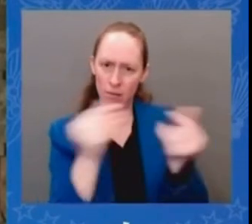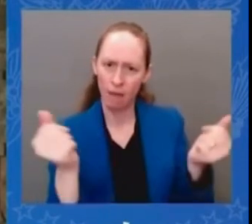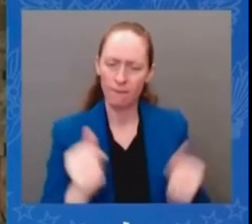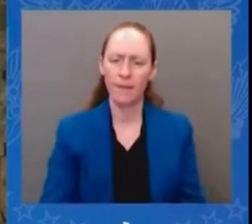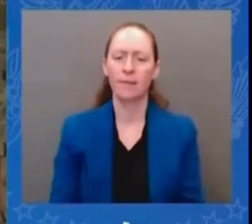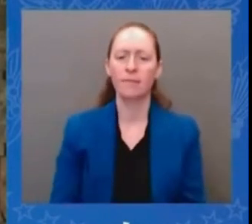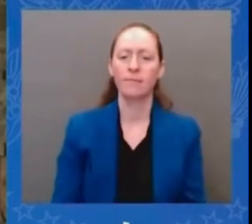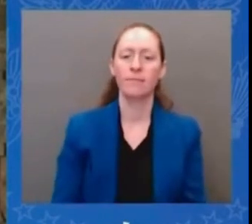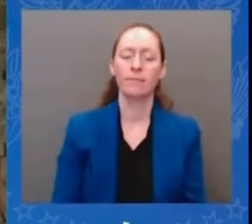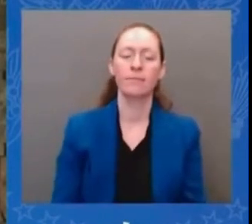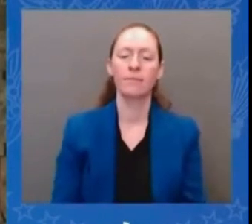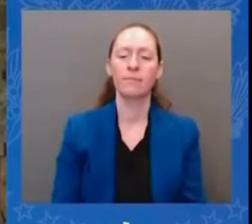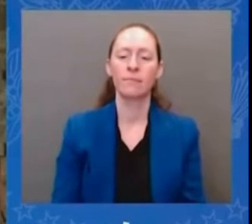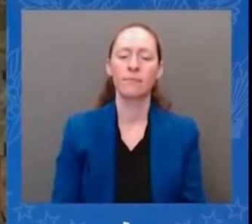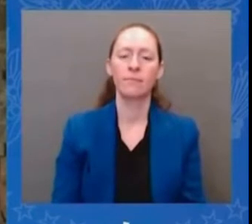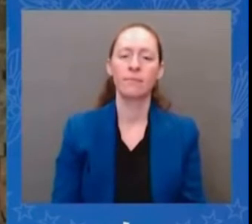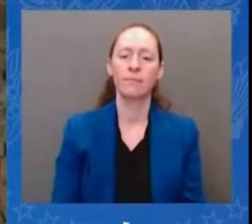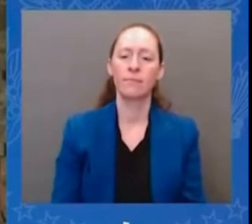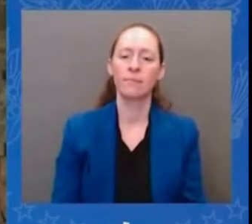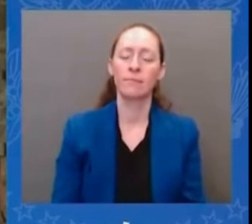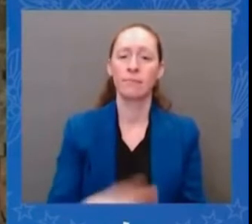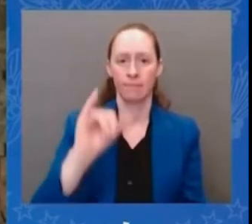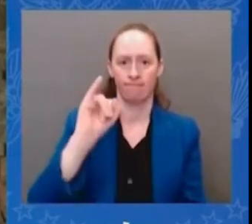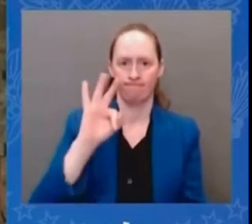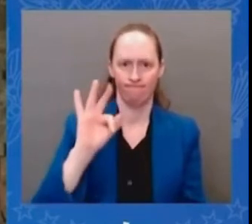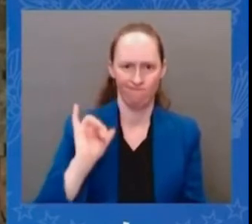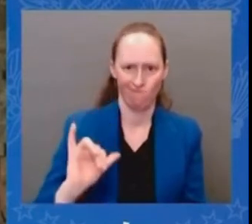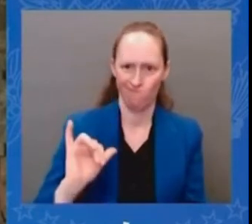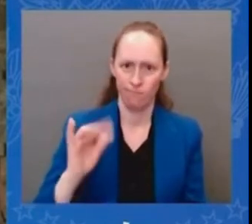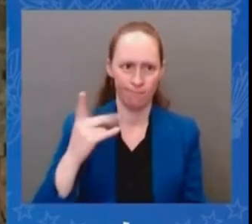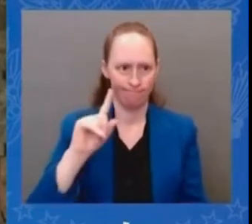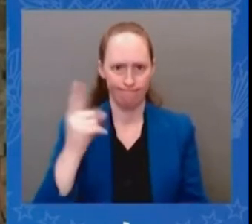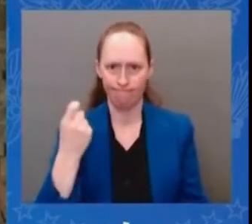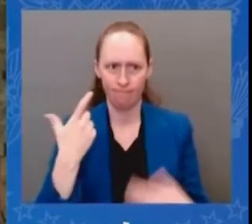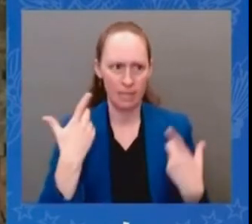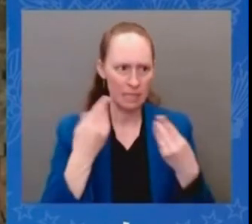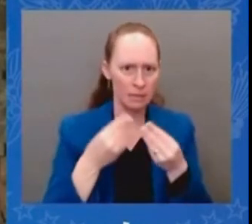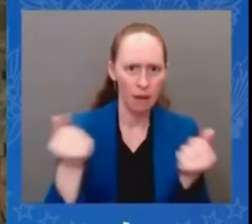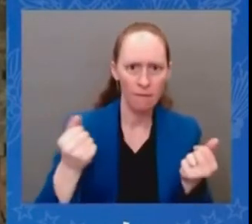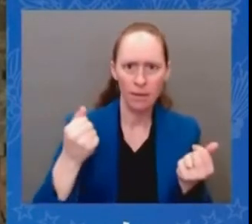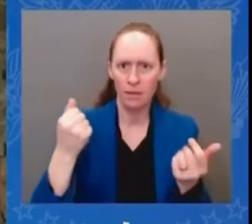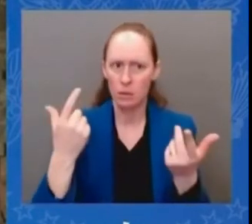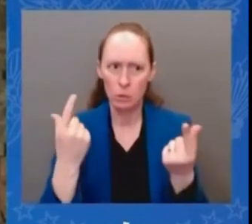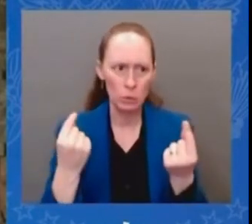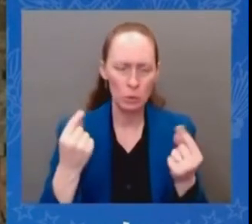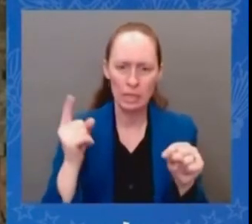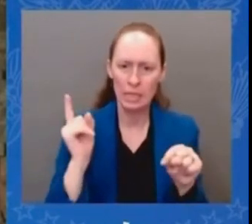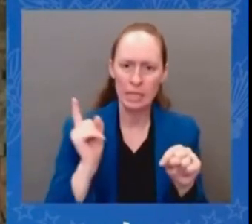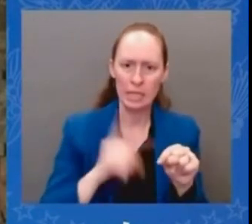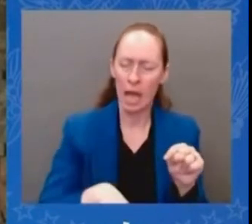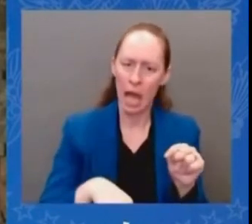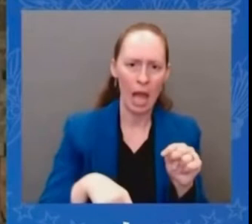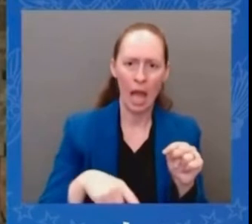sebastian smith the so uh uh the afp